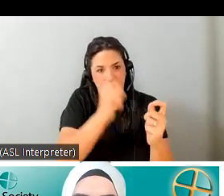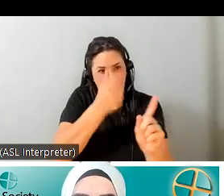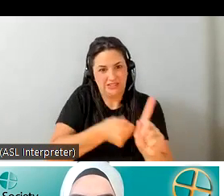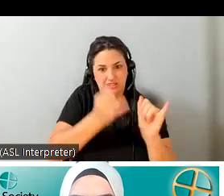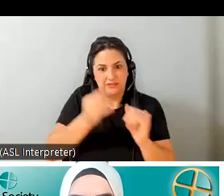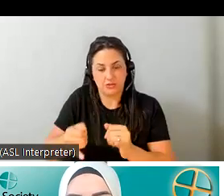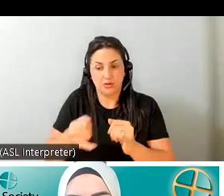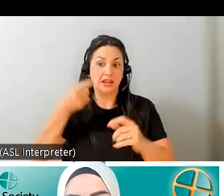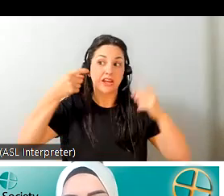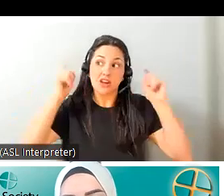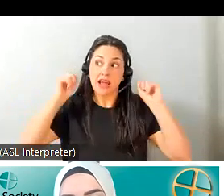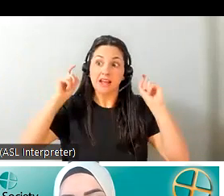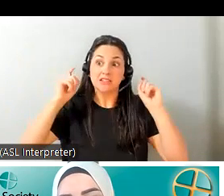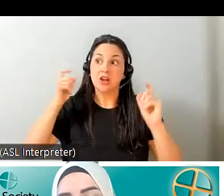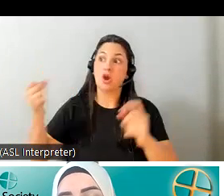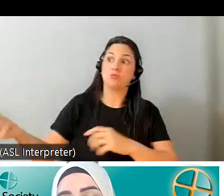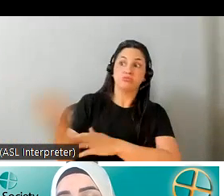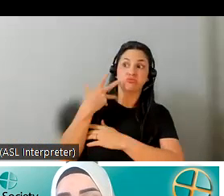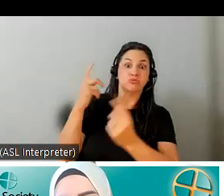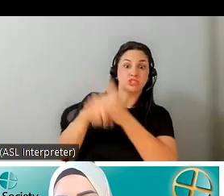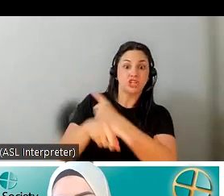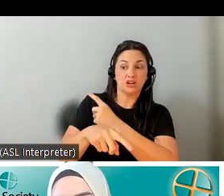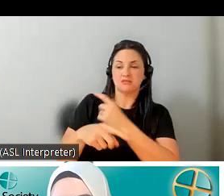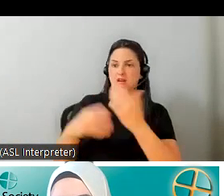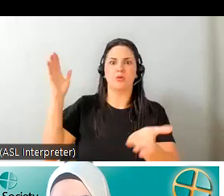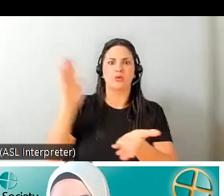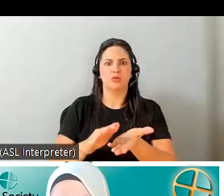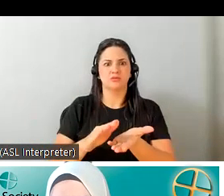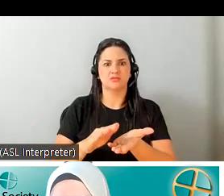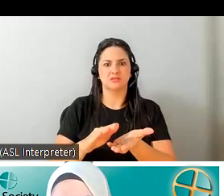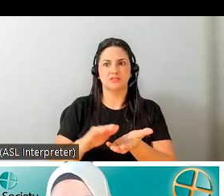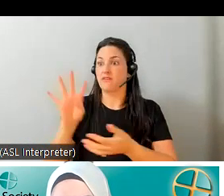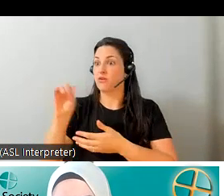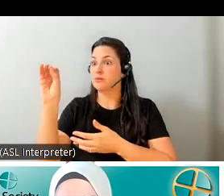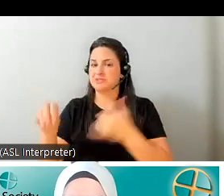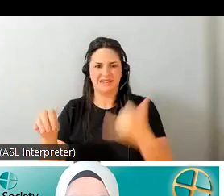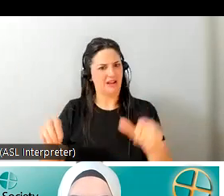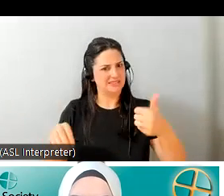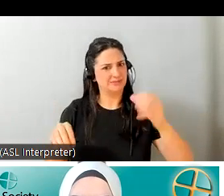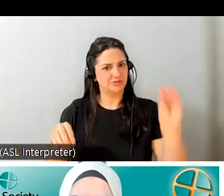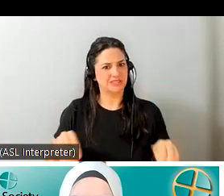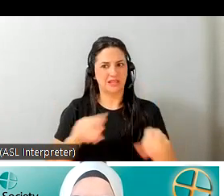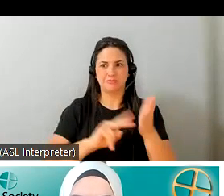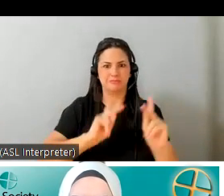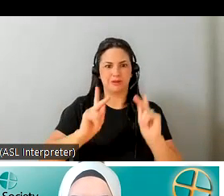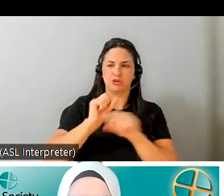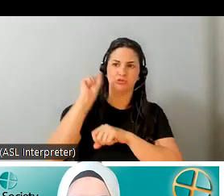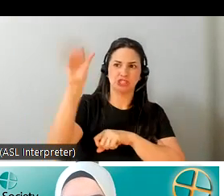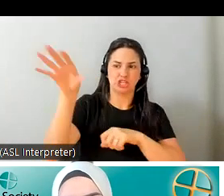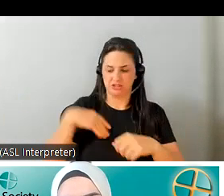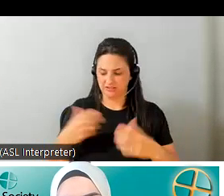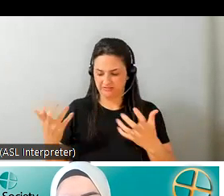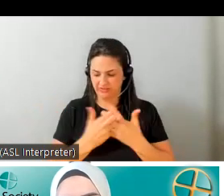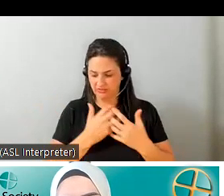returned has reduced from bad fit of 40 to 10 so the technologies